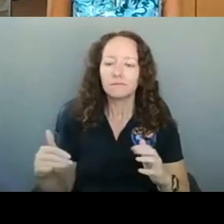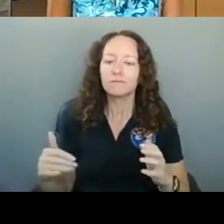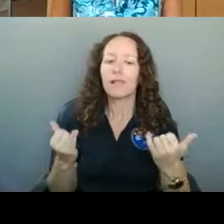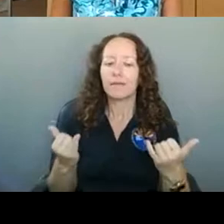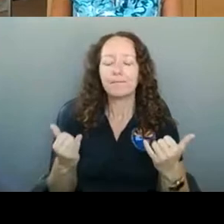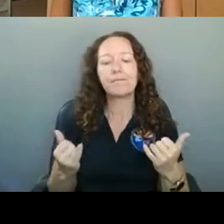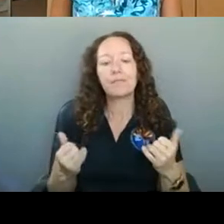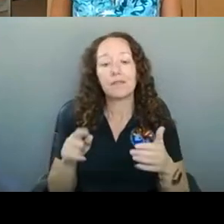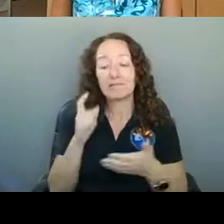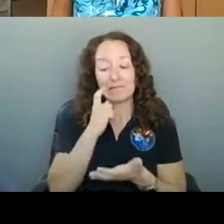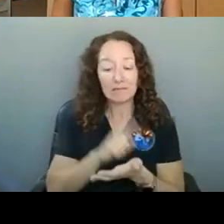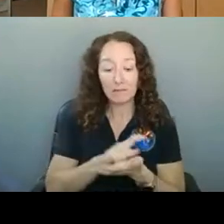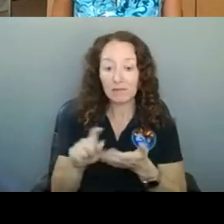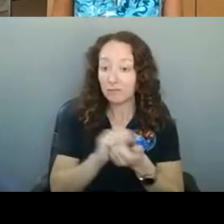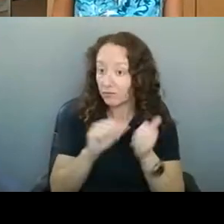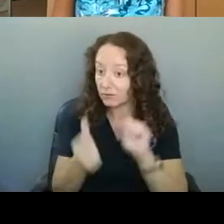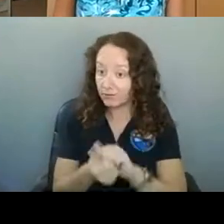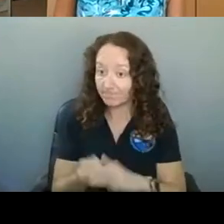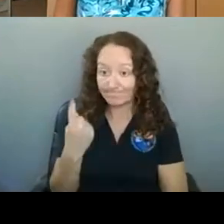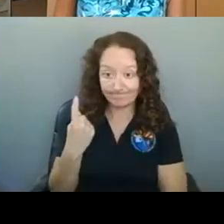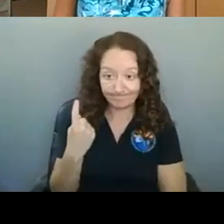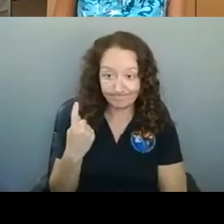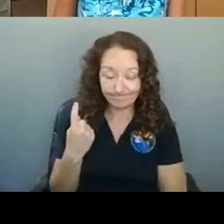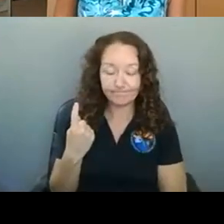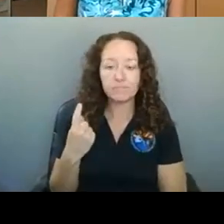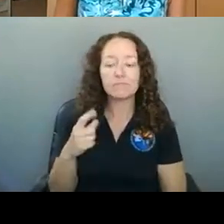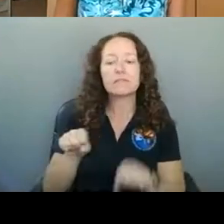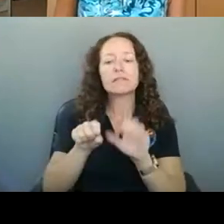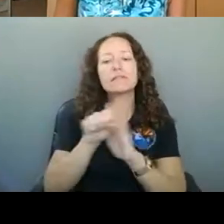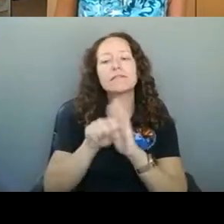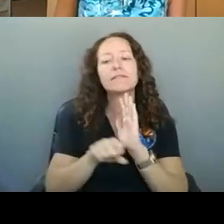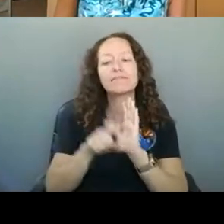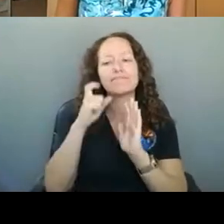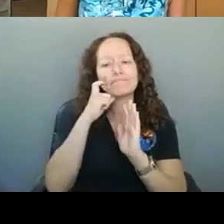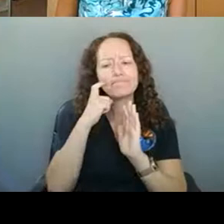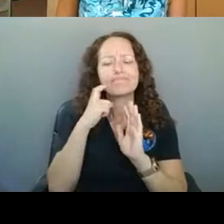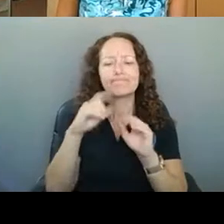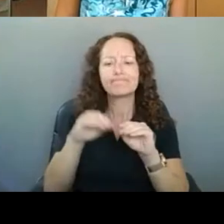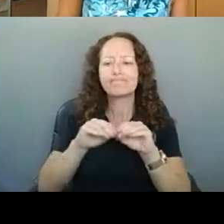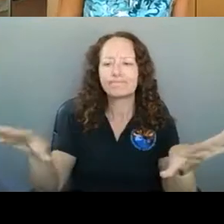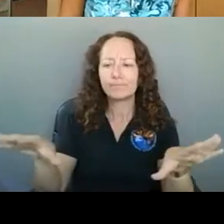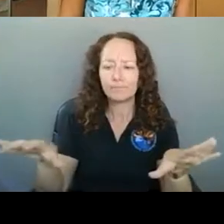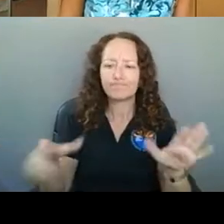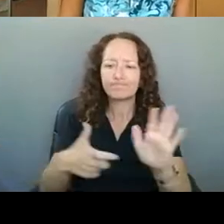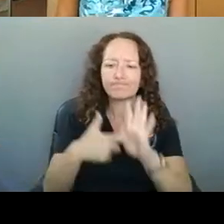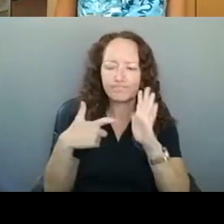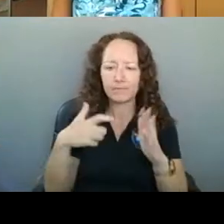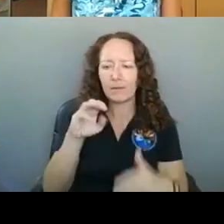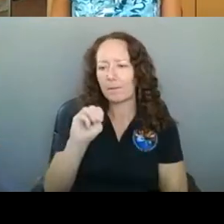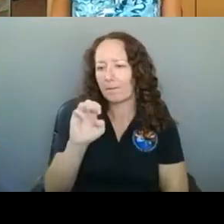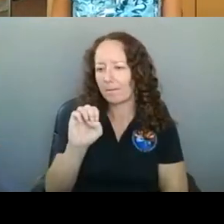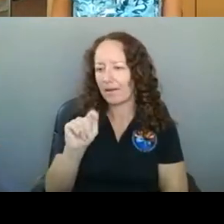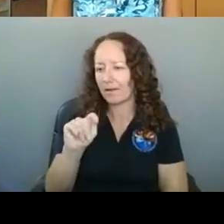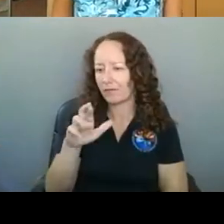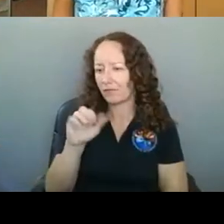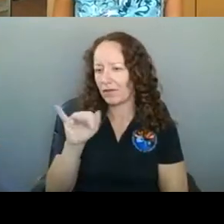that's changed this week is that the state has put out there some metrics for schools and for businesses and